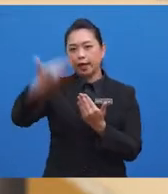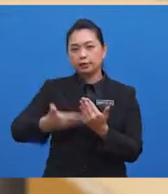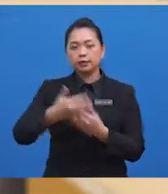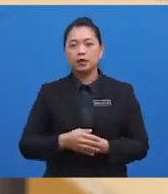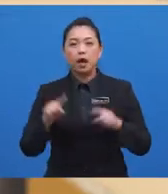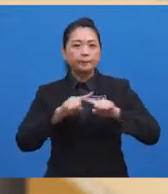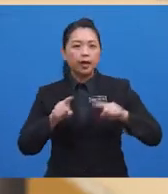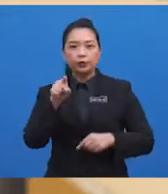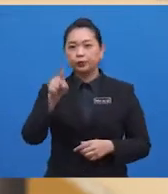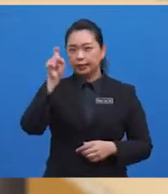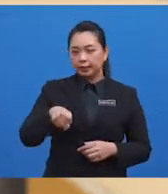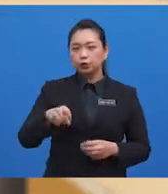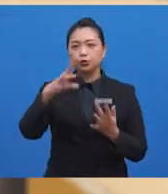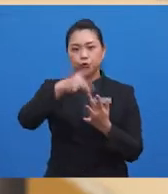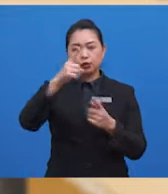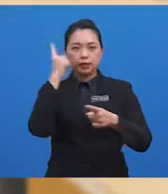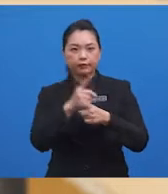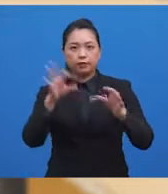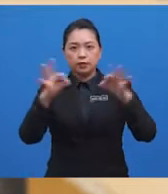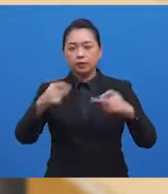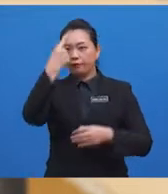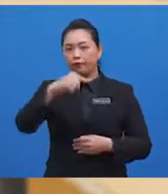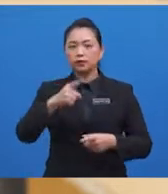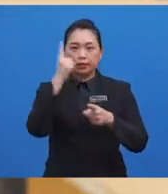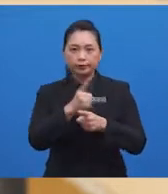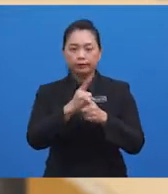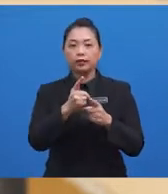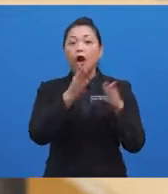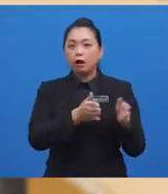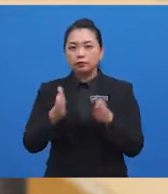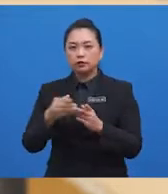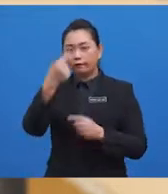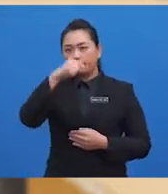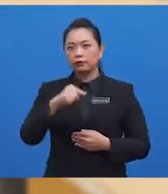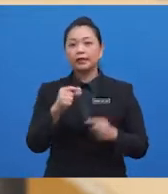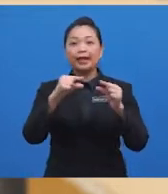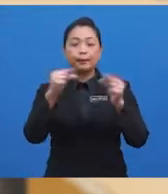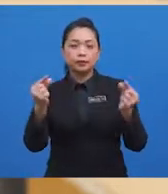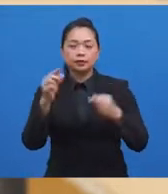where you need to choose the correct statements for the correct order of the gaps.